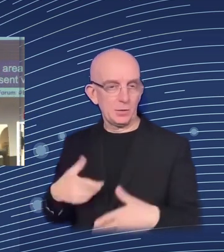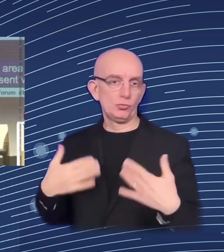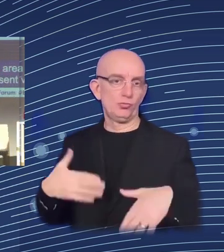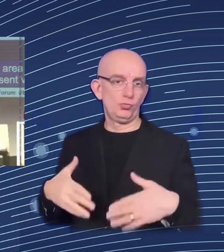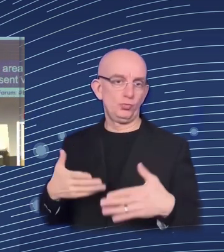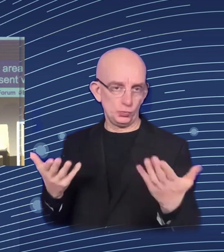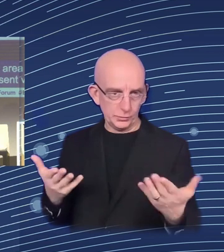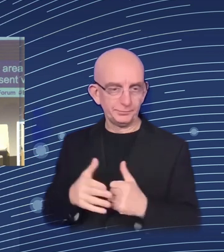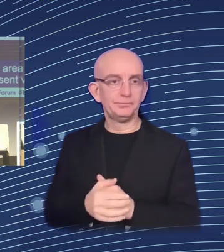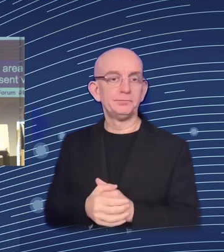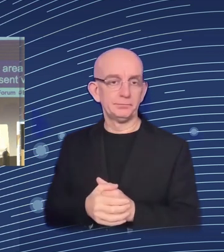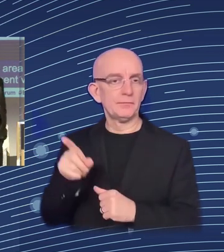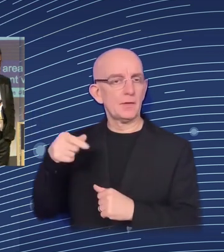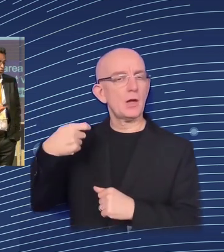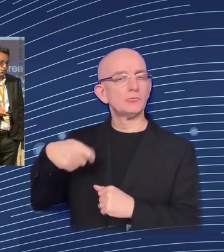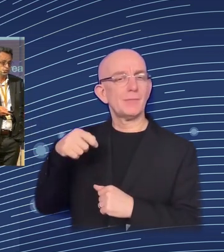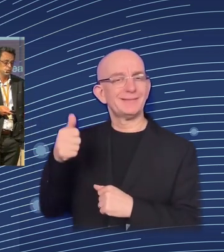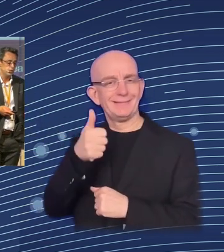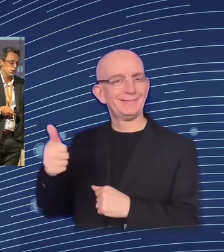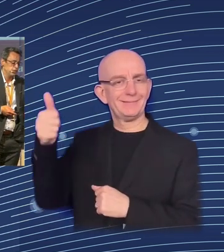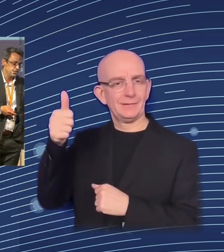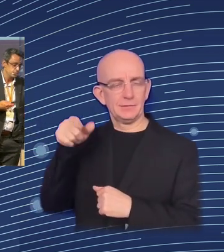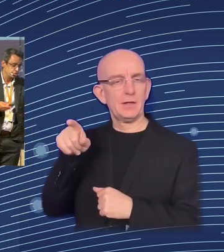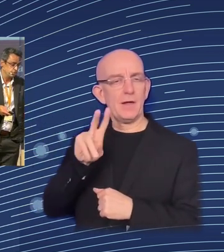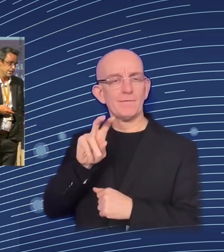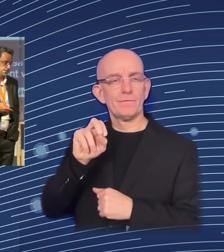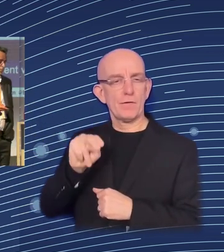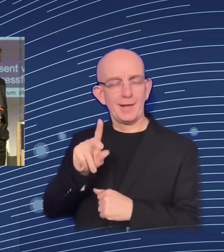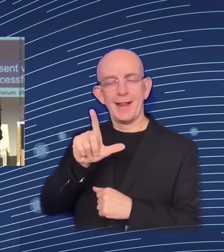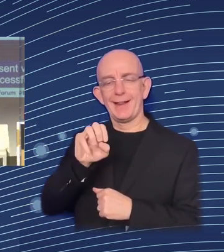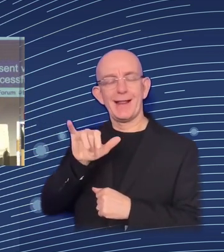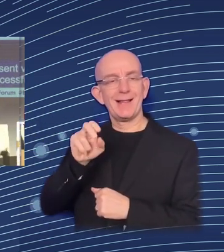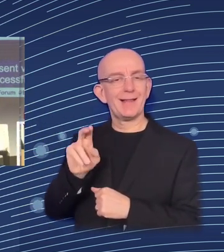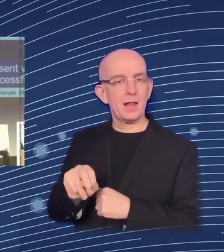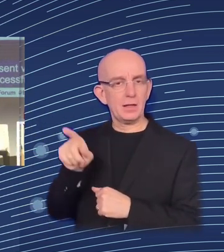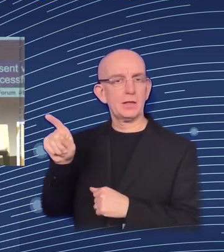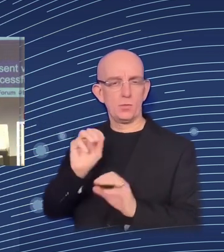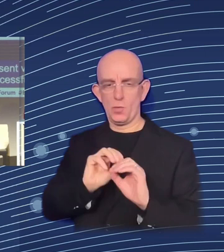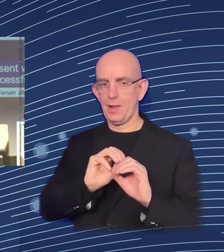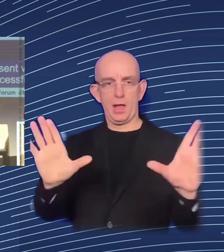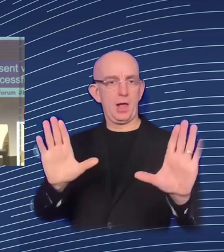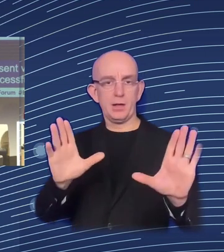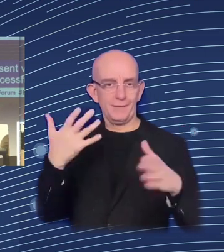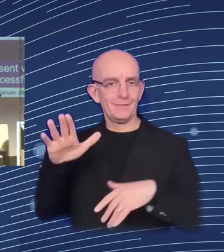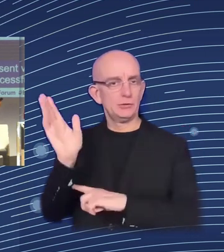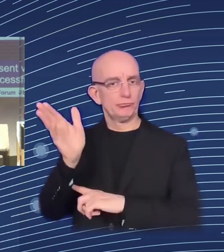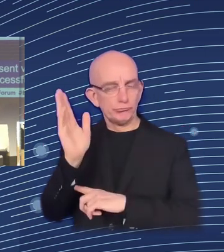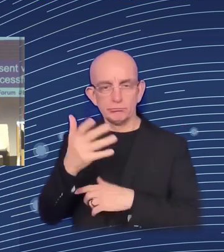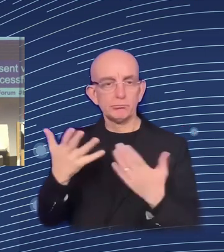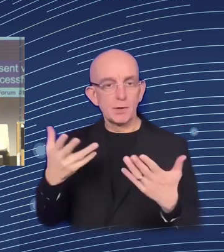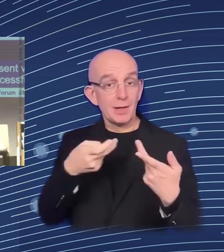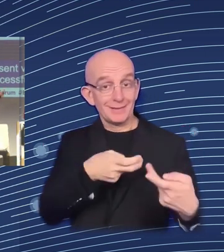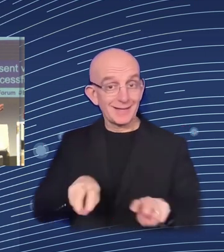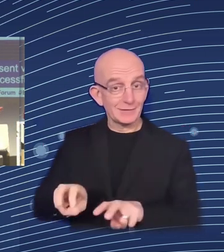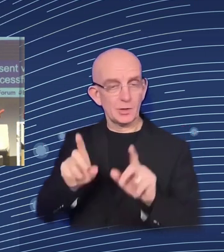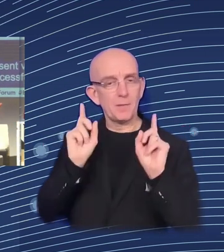If it's not fair, if we don't take into account distributional aspect upfront, we will fail. That's by definition,